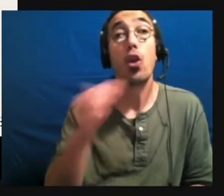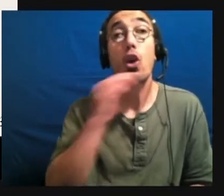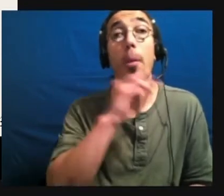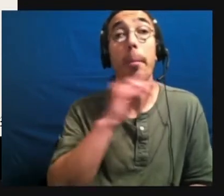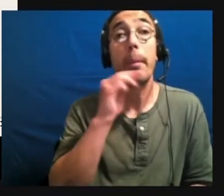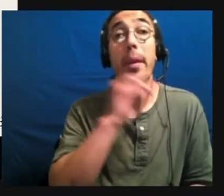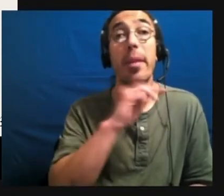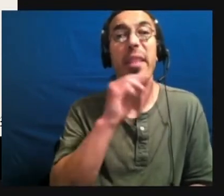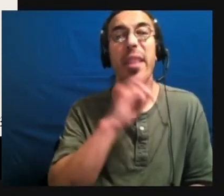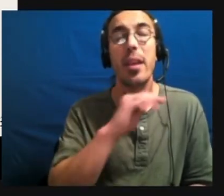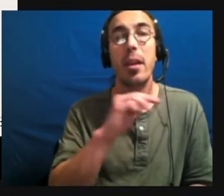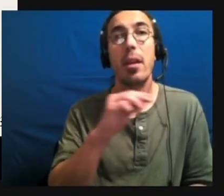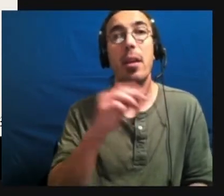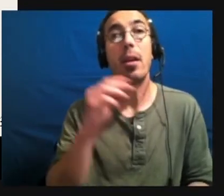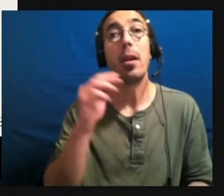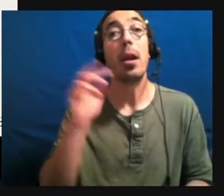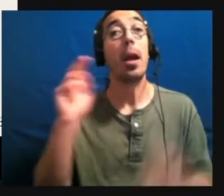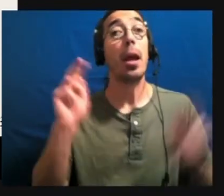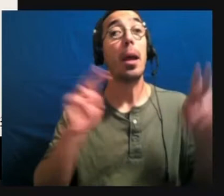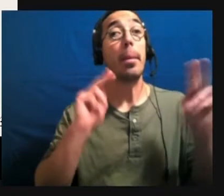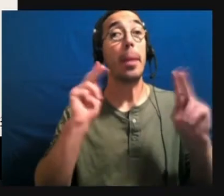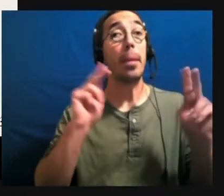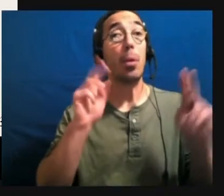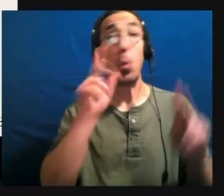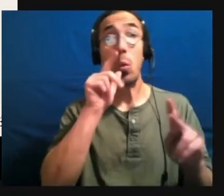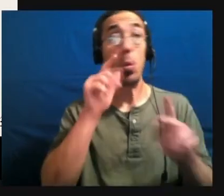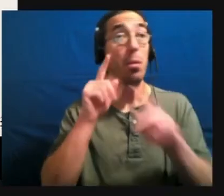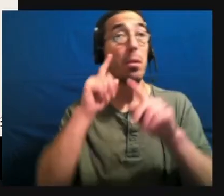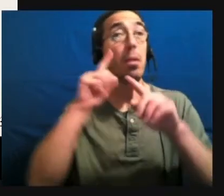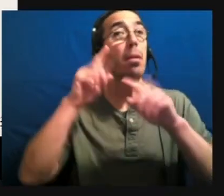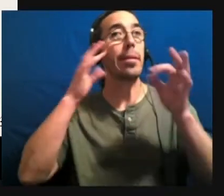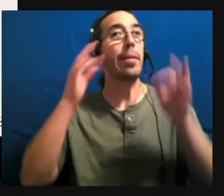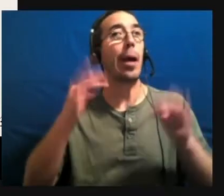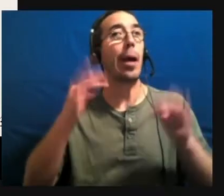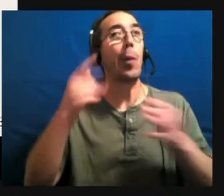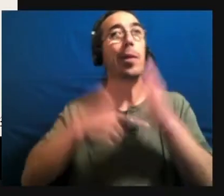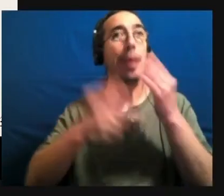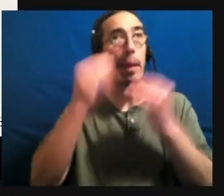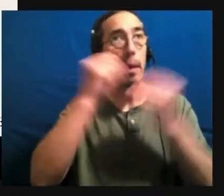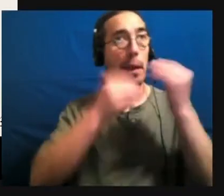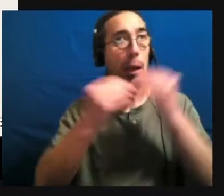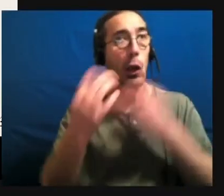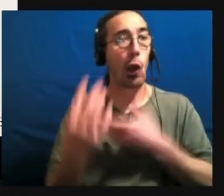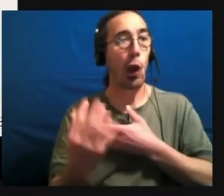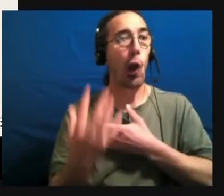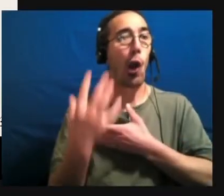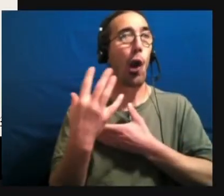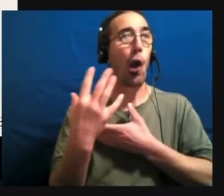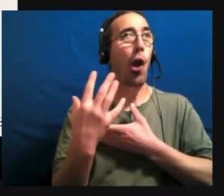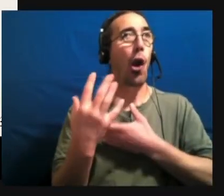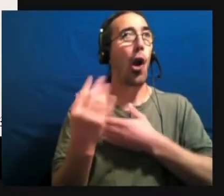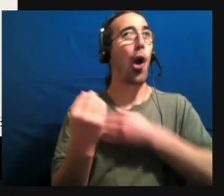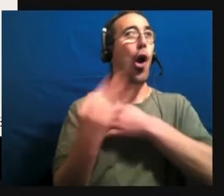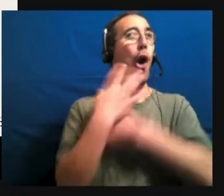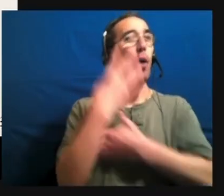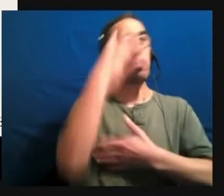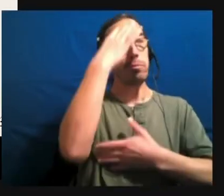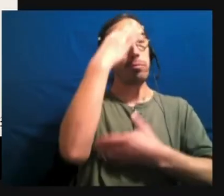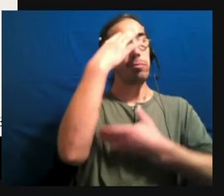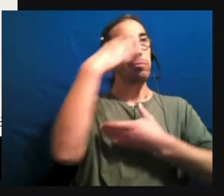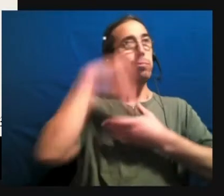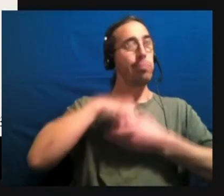lifestyle choices or anything like that can cure autism. Autism is a neurotype. It's, it's like me having